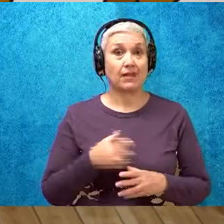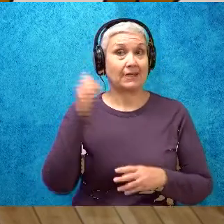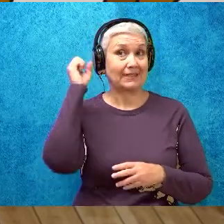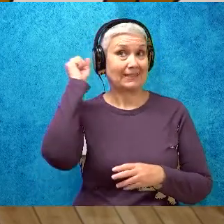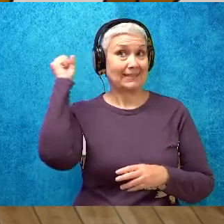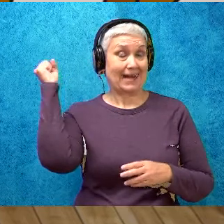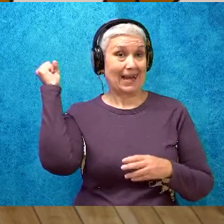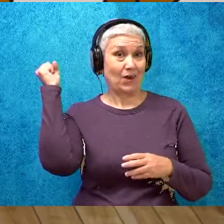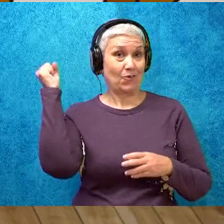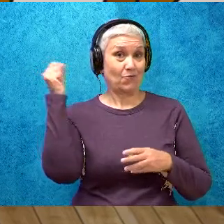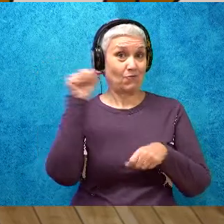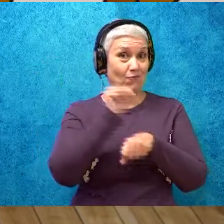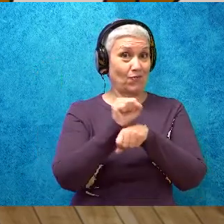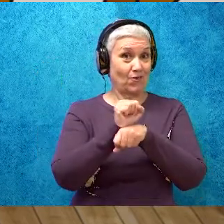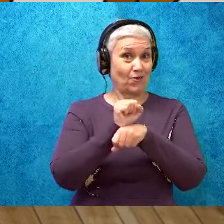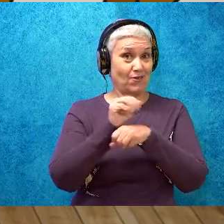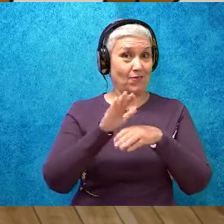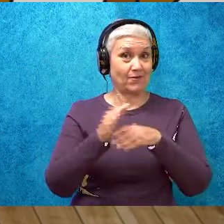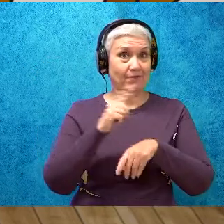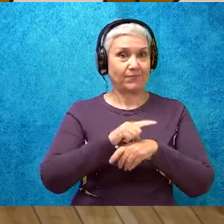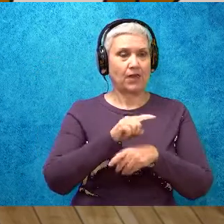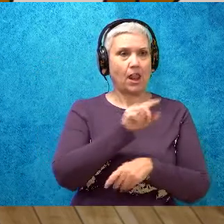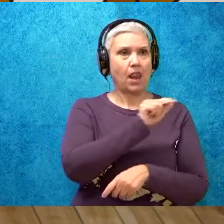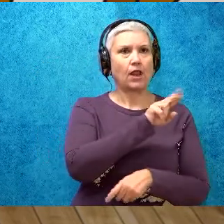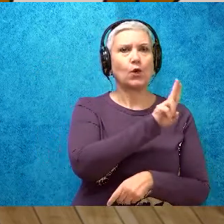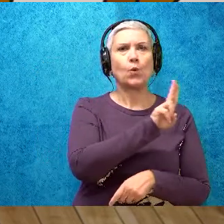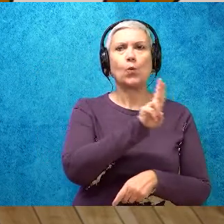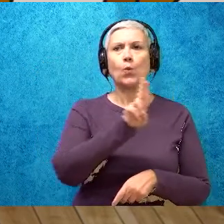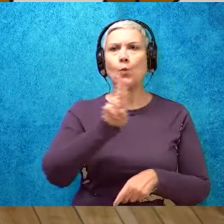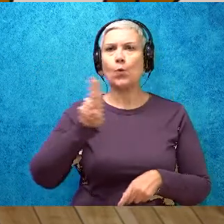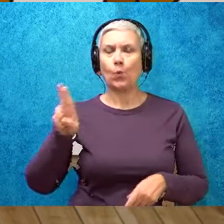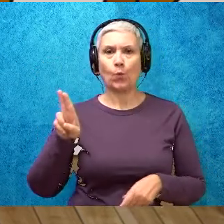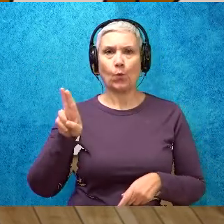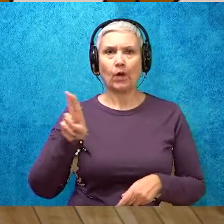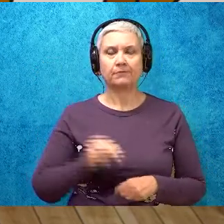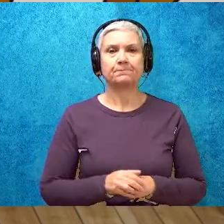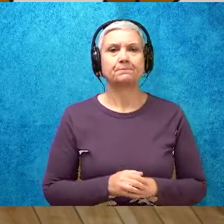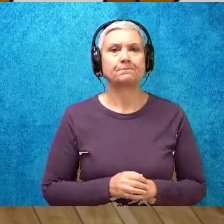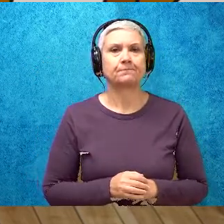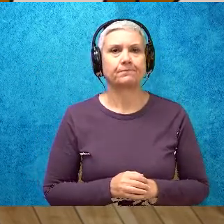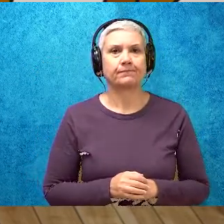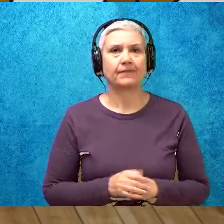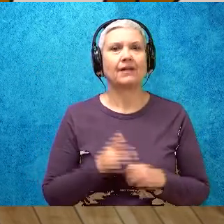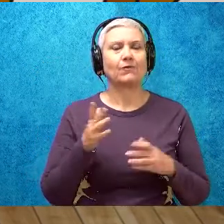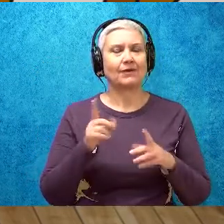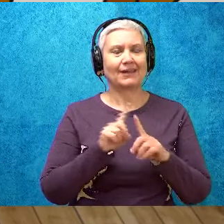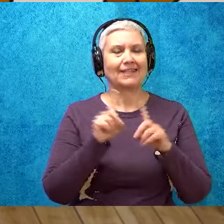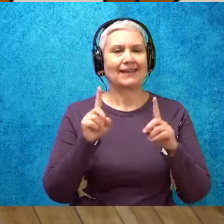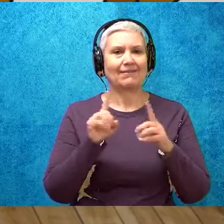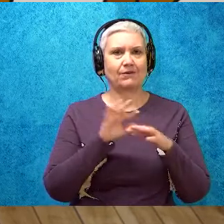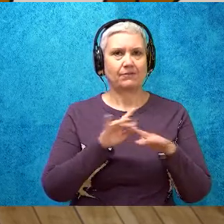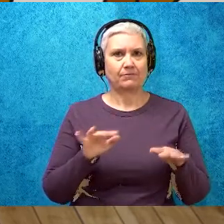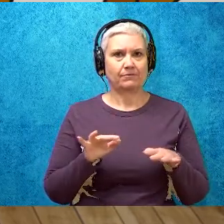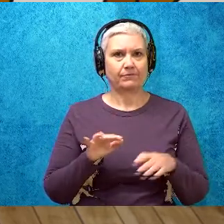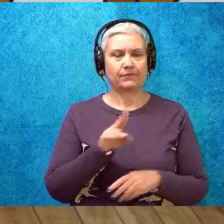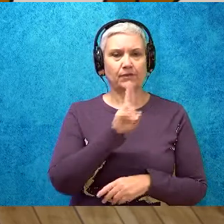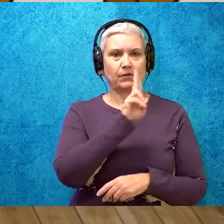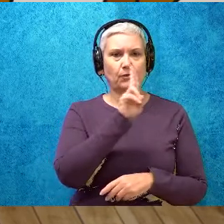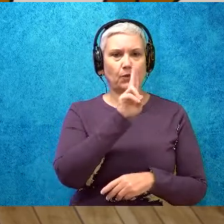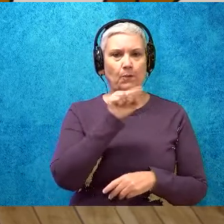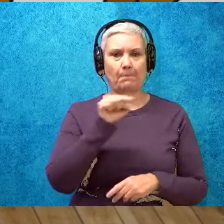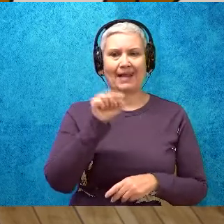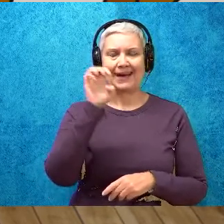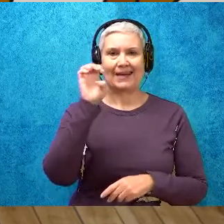work on today is the long U sound. Now we're going to use a different spelling, the U blank E